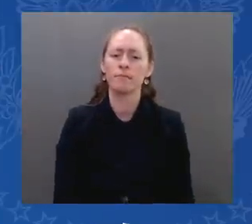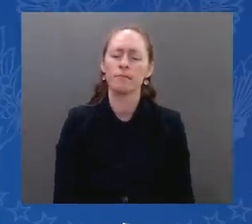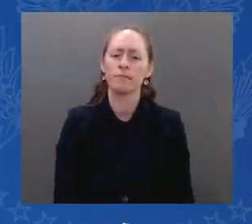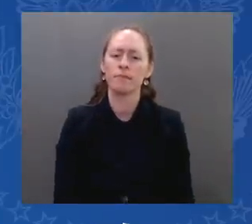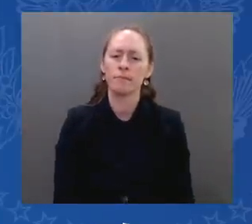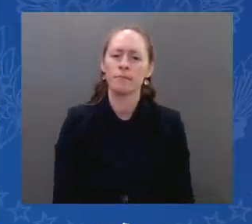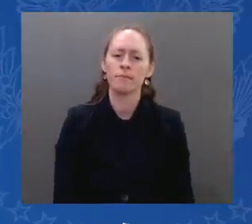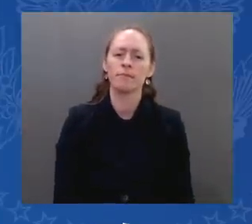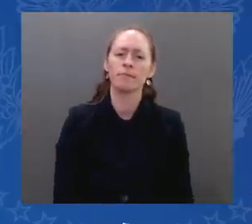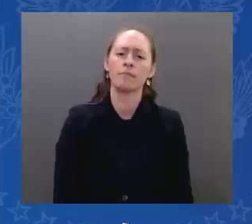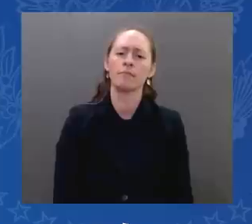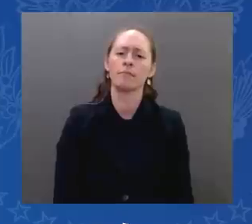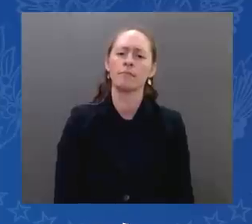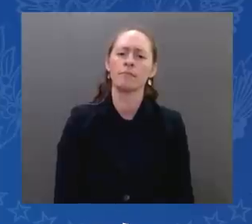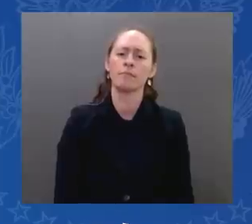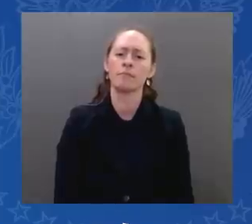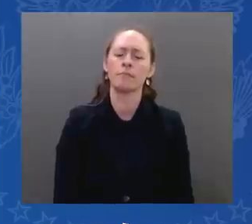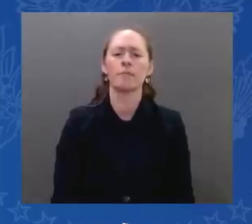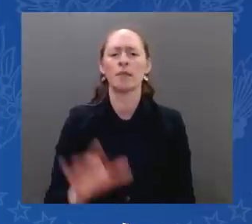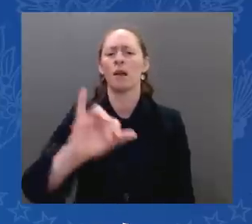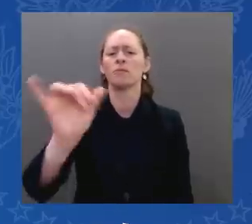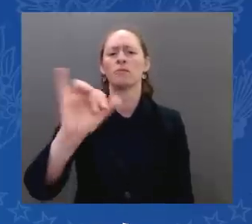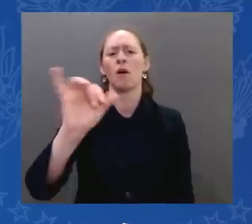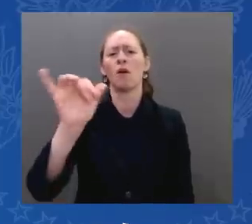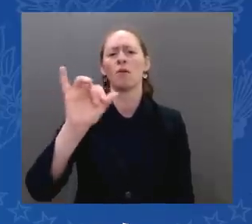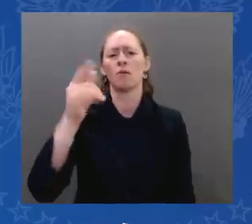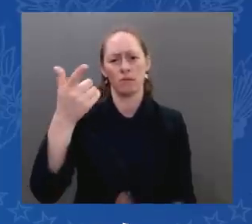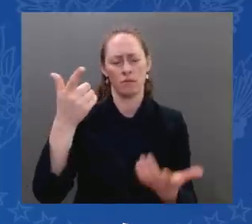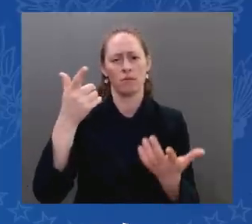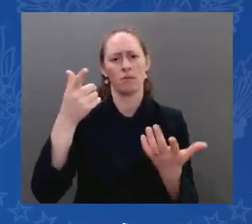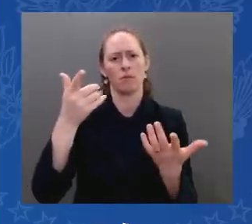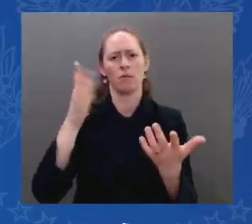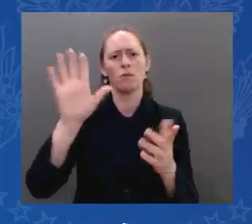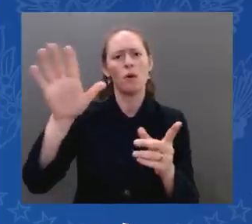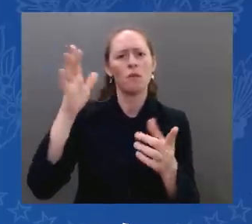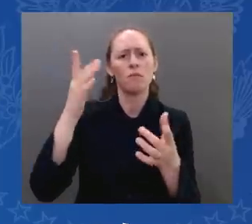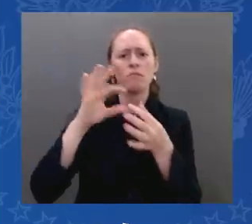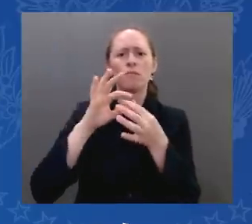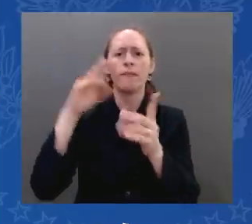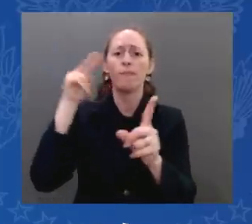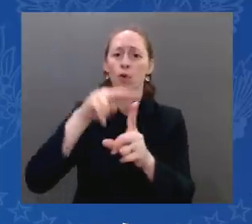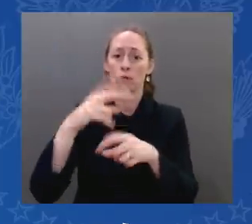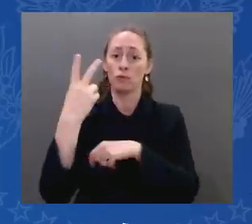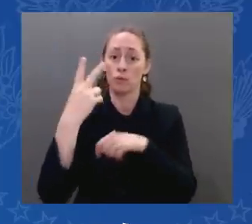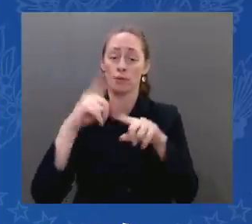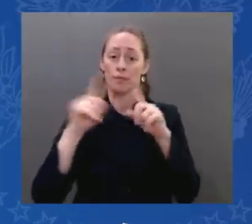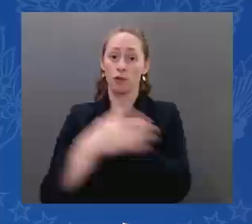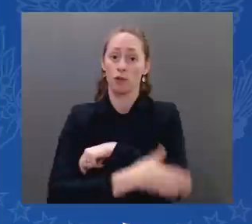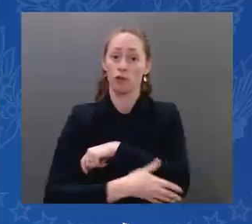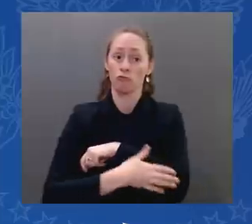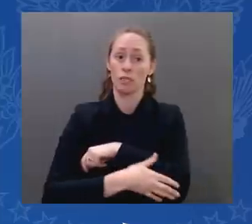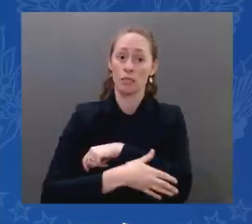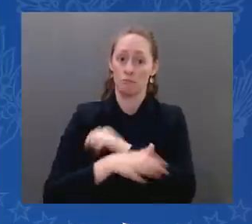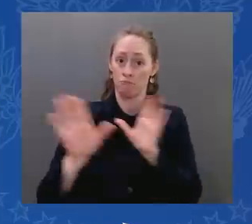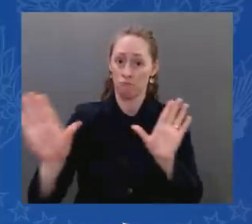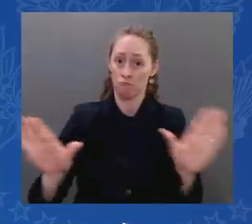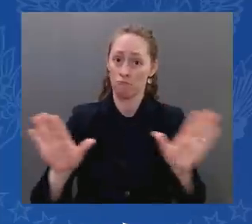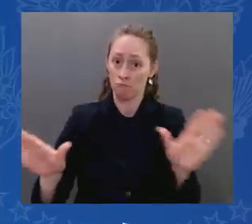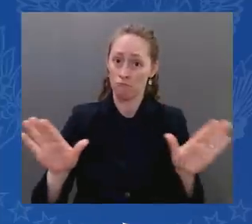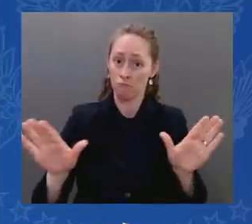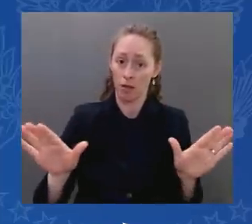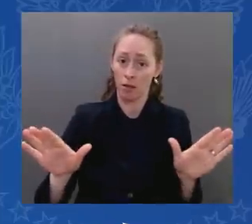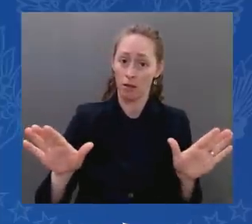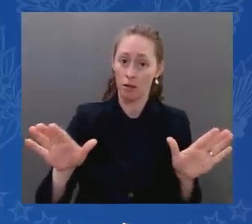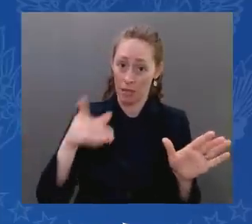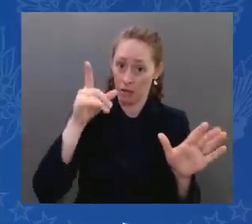-state solution as a caretaker prime minister and if should you be elected as the next prime minister of Israel? Thank you so much.